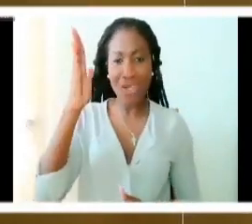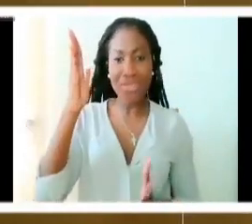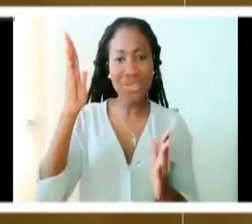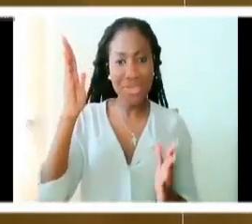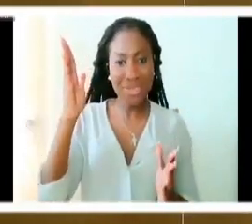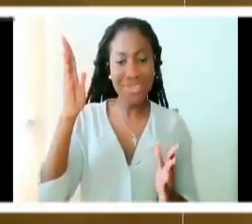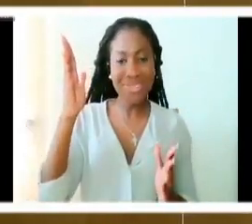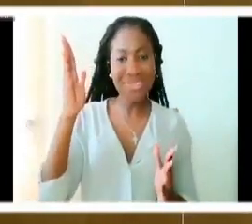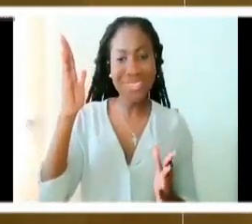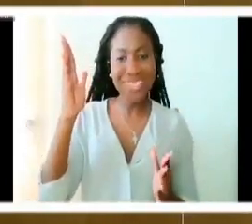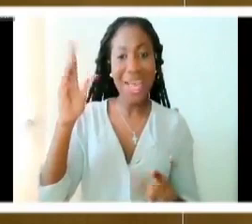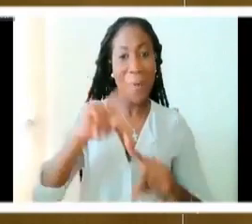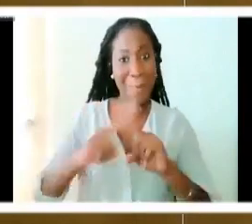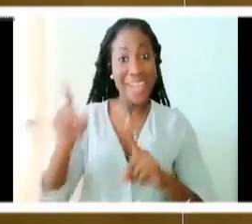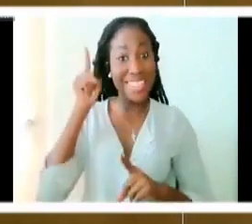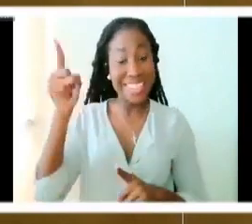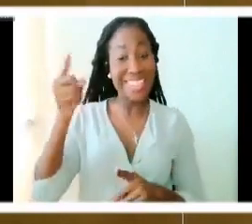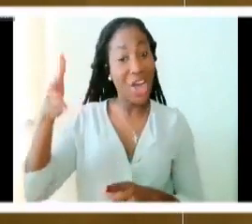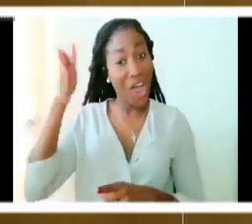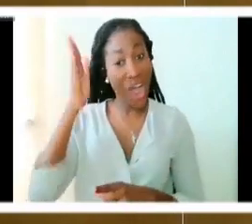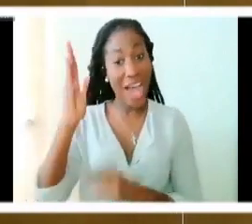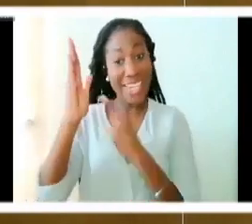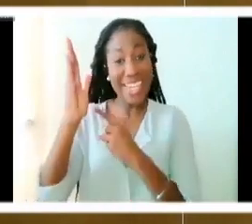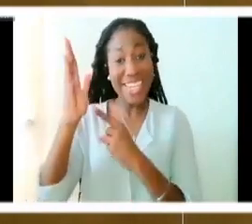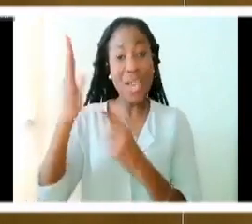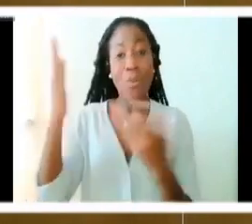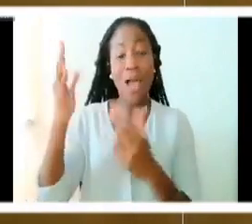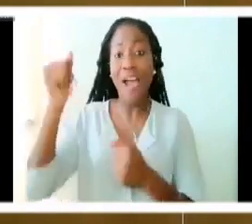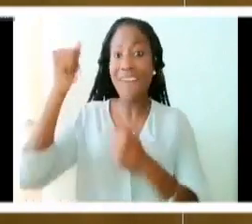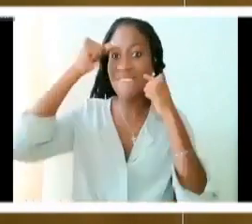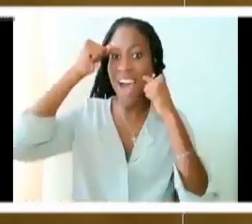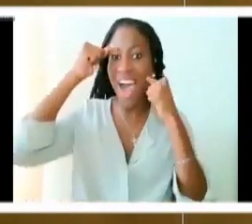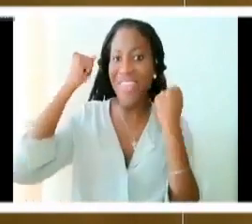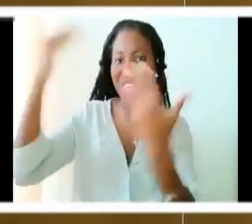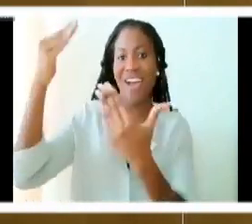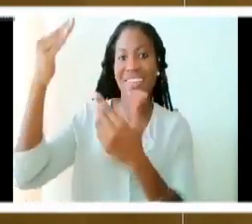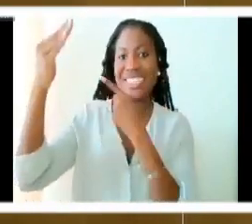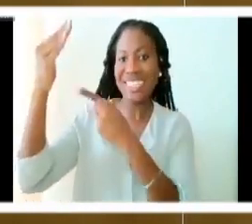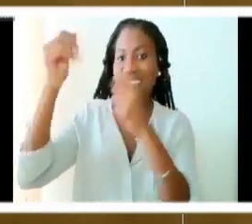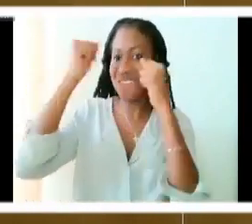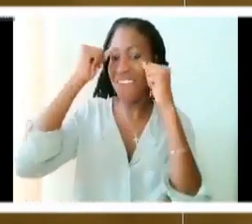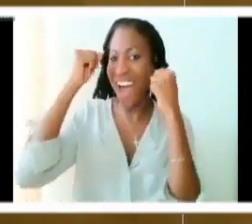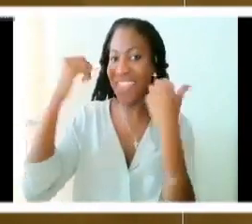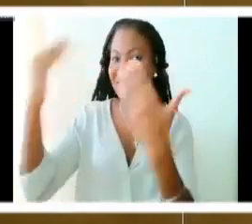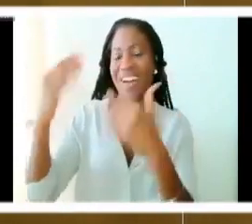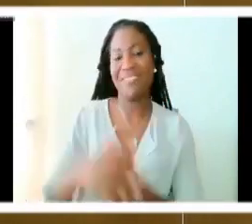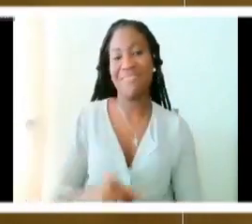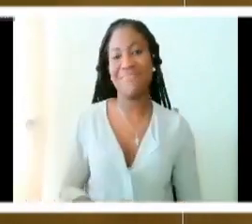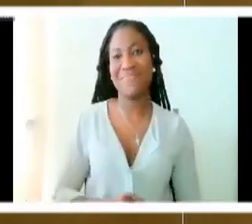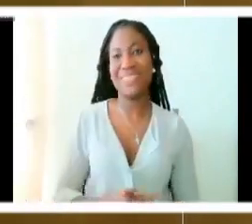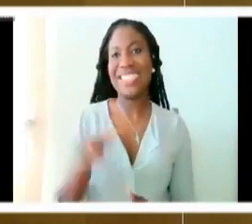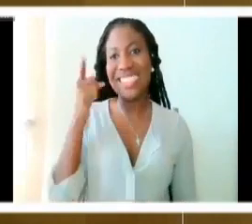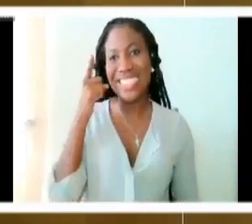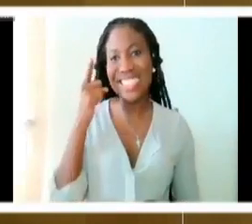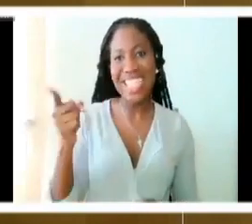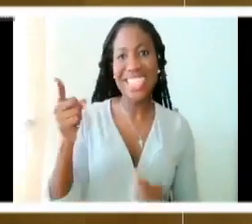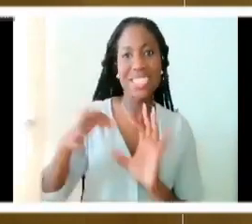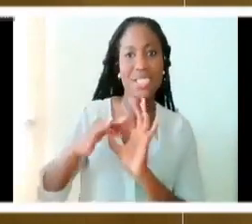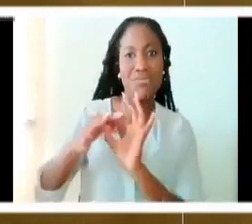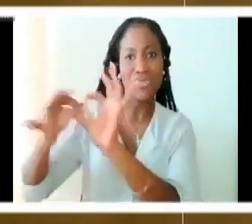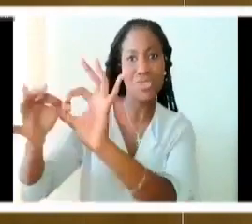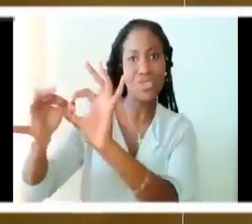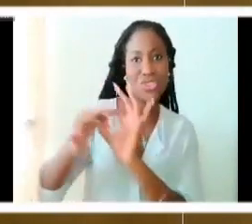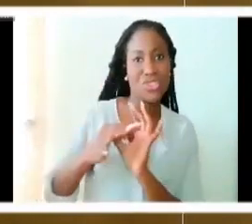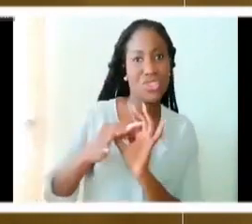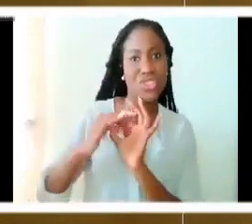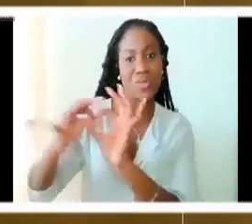This God is Father. And this is the primary relationship that we have. This